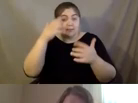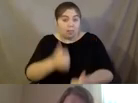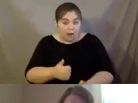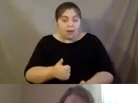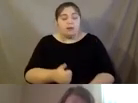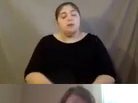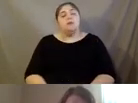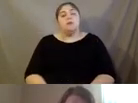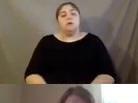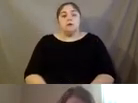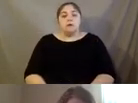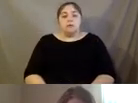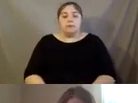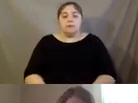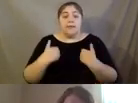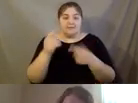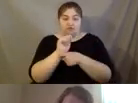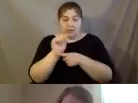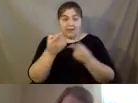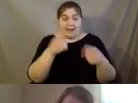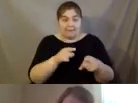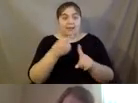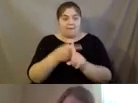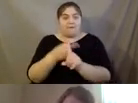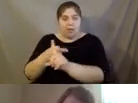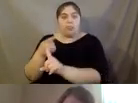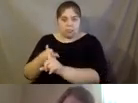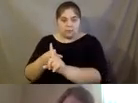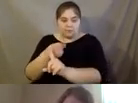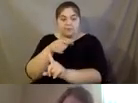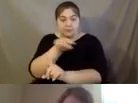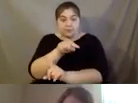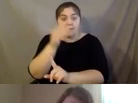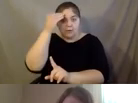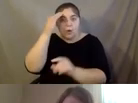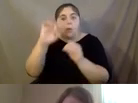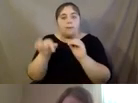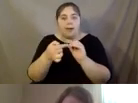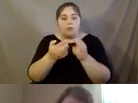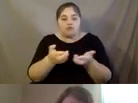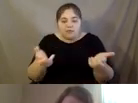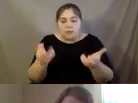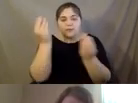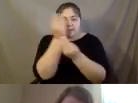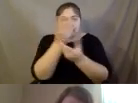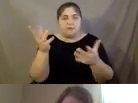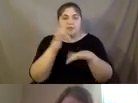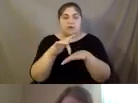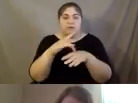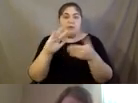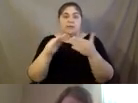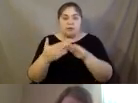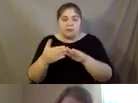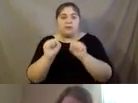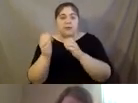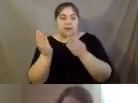We get training every month. And so they know about resources and information in the community that they can bring back